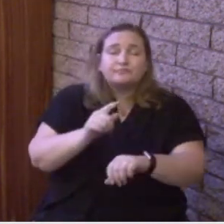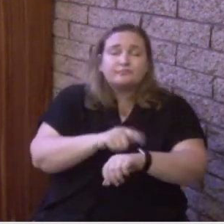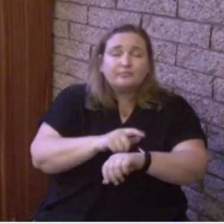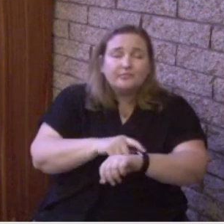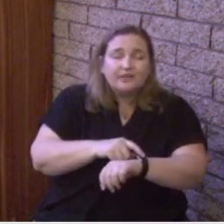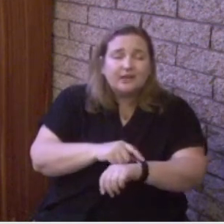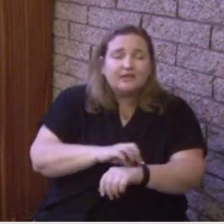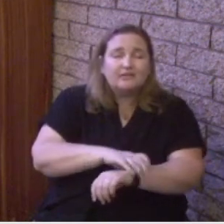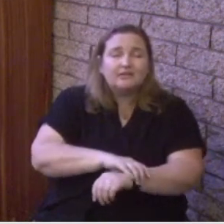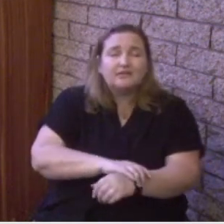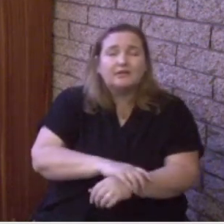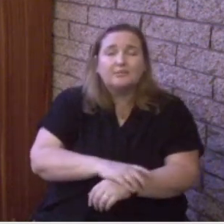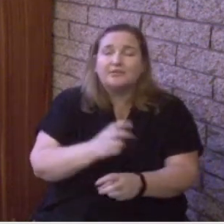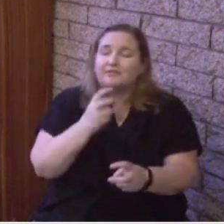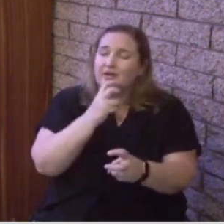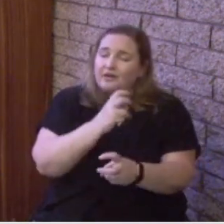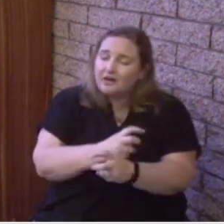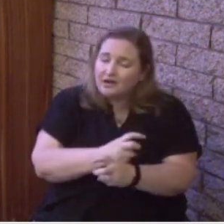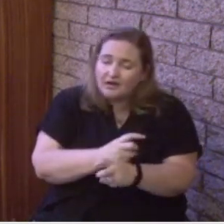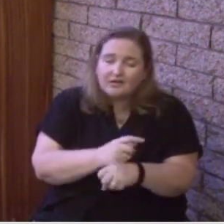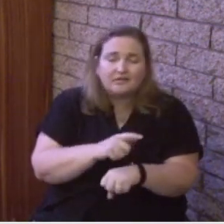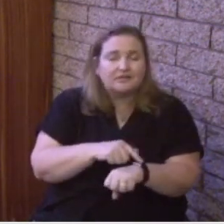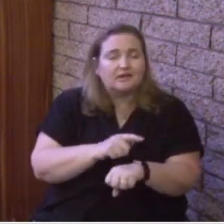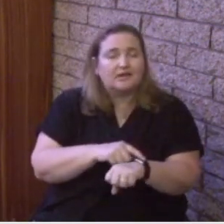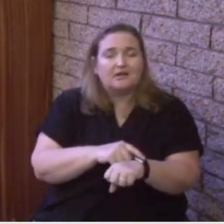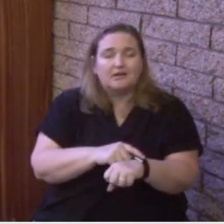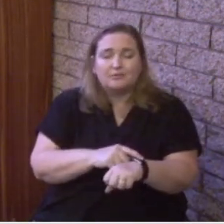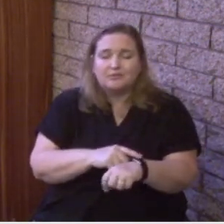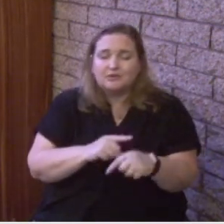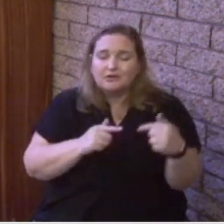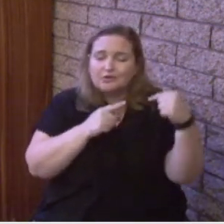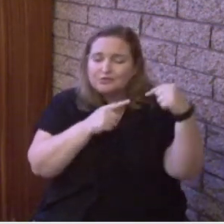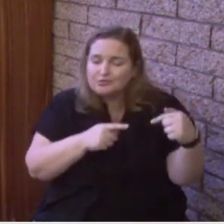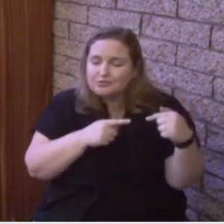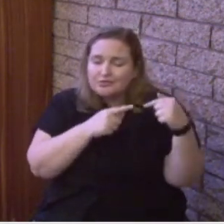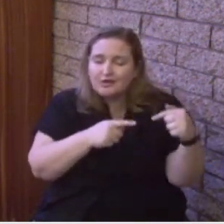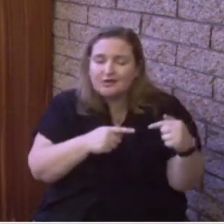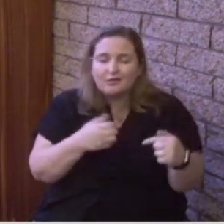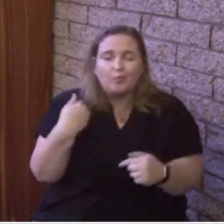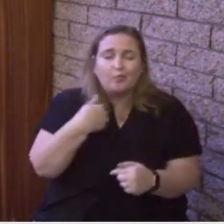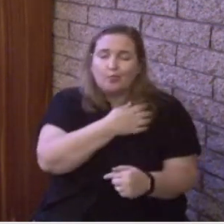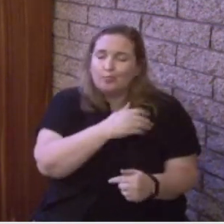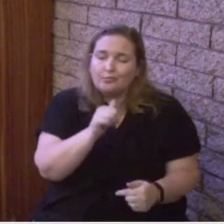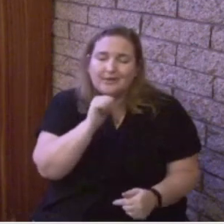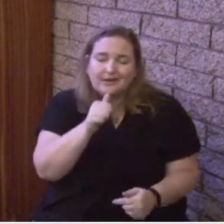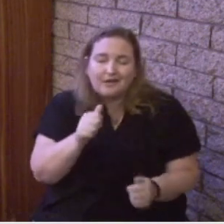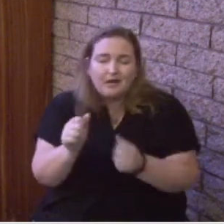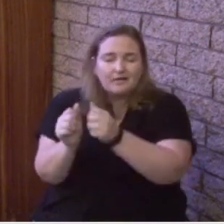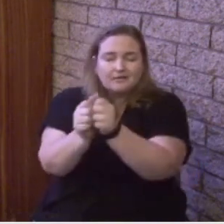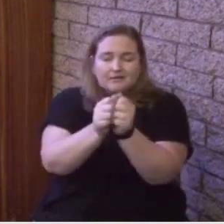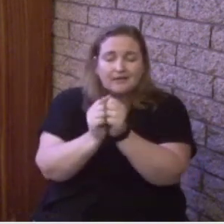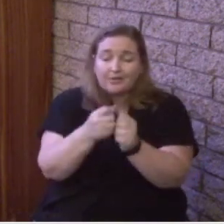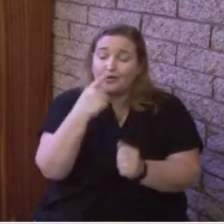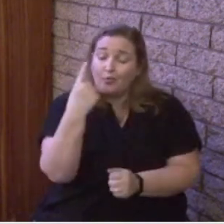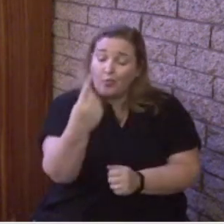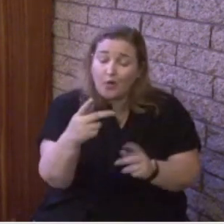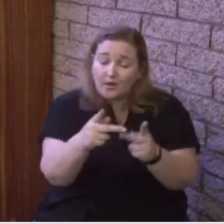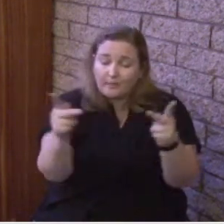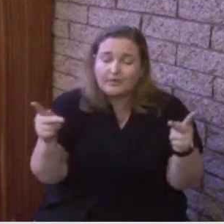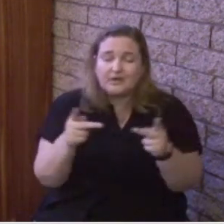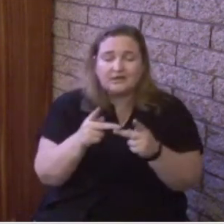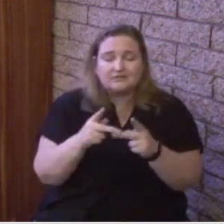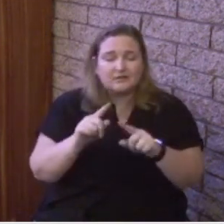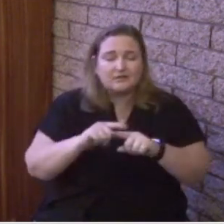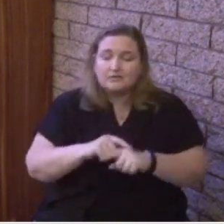struggle very much like we're here today that even though we're not gathered together in one place that Your Holy Spirit